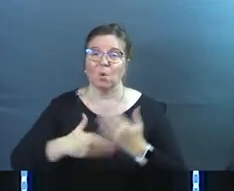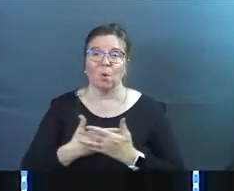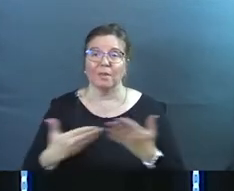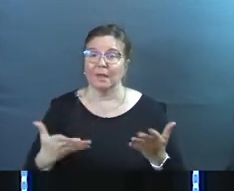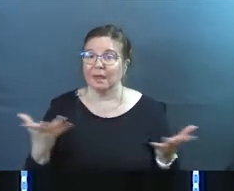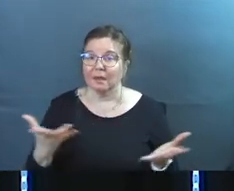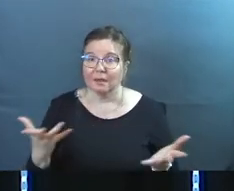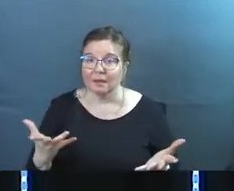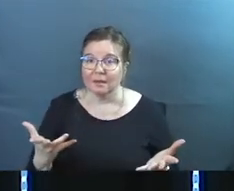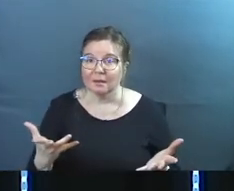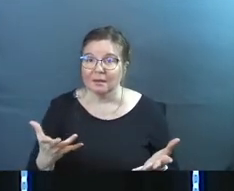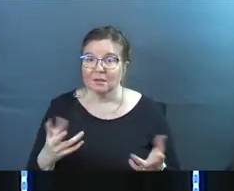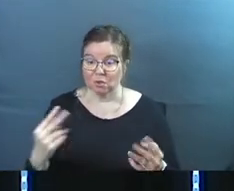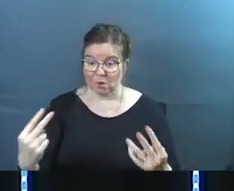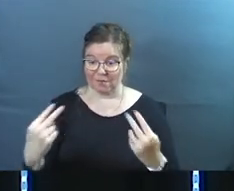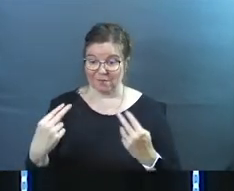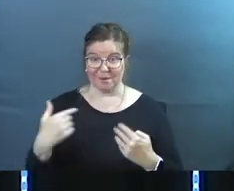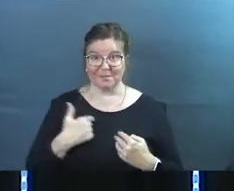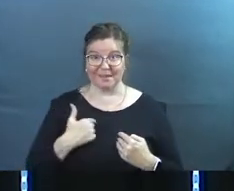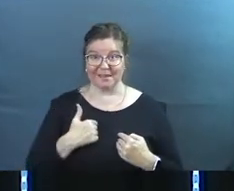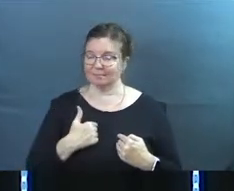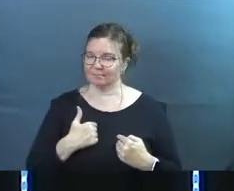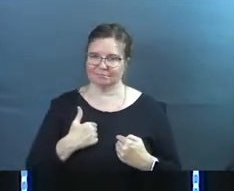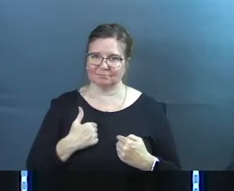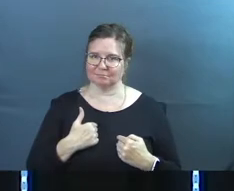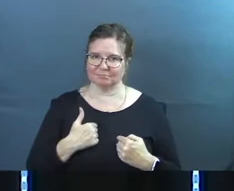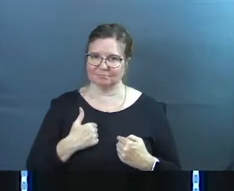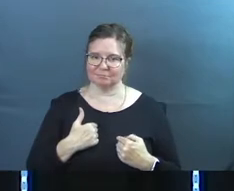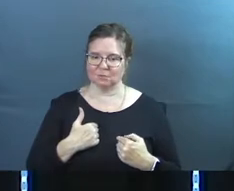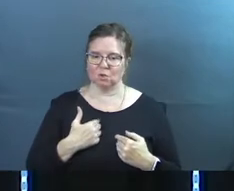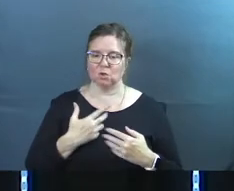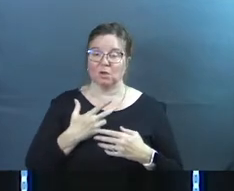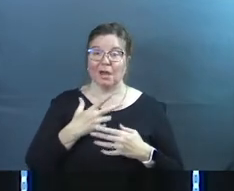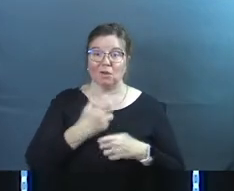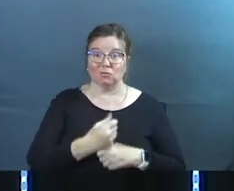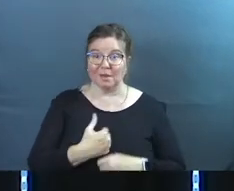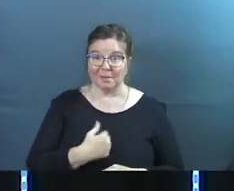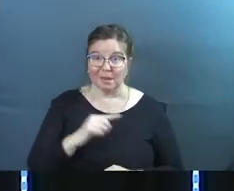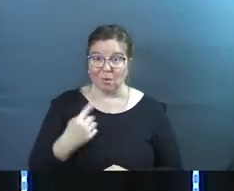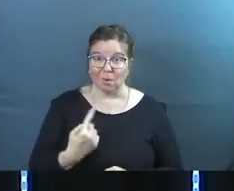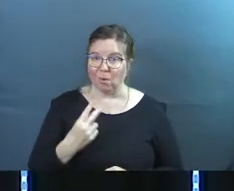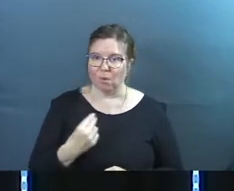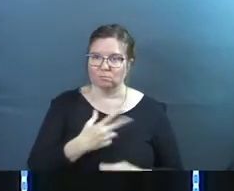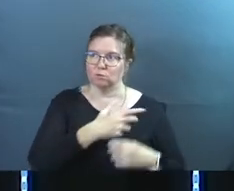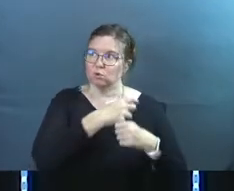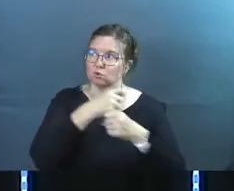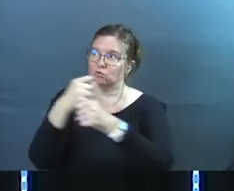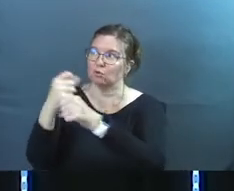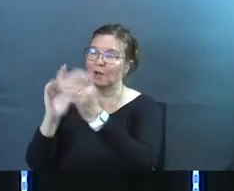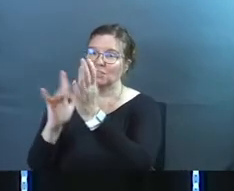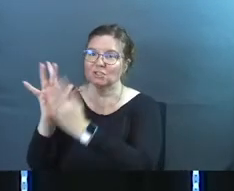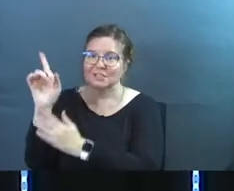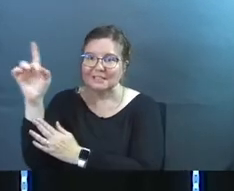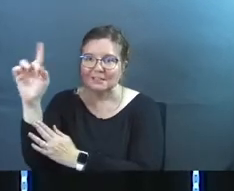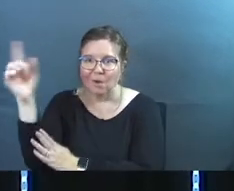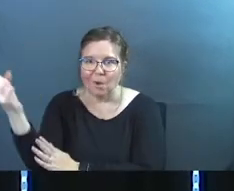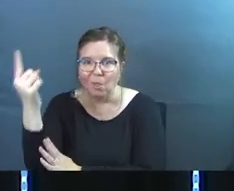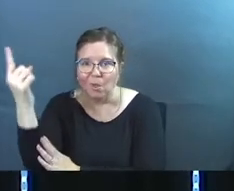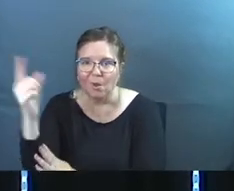thing is that you would come to a place where you trust Jesus Christ alone and not me